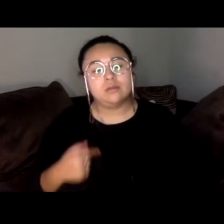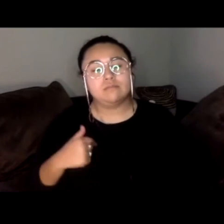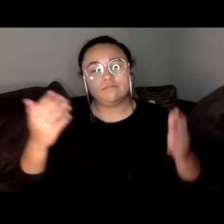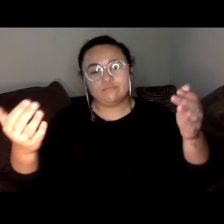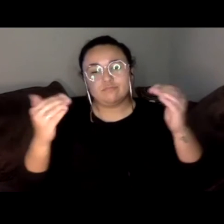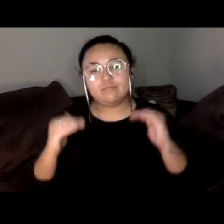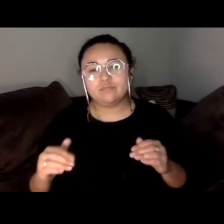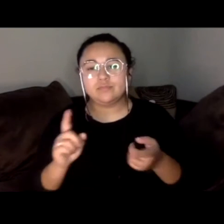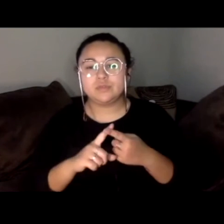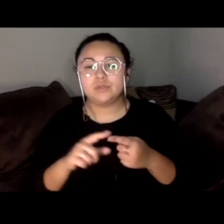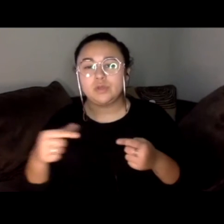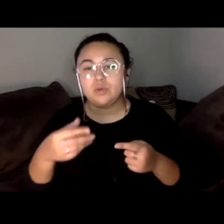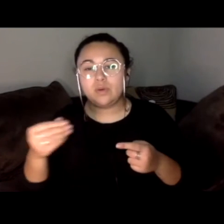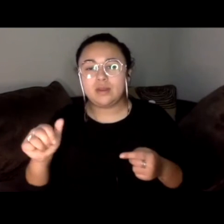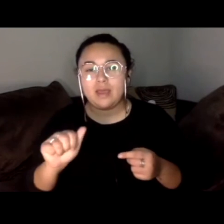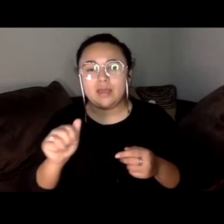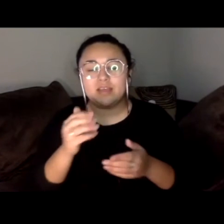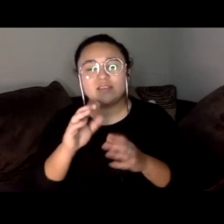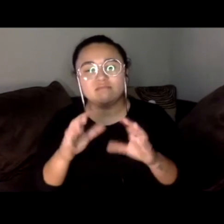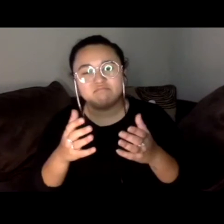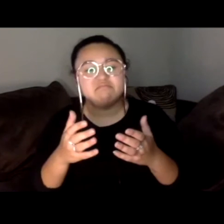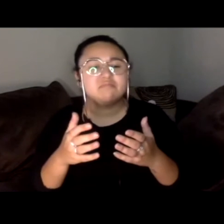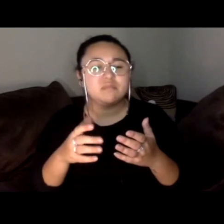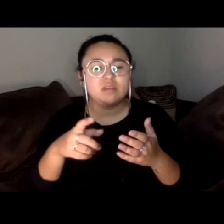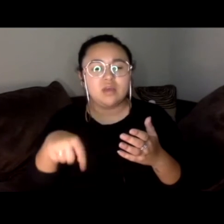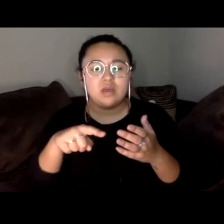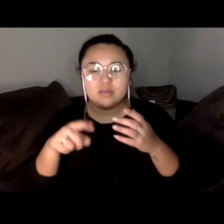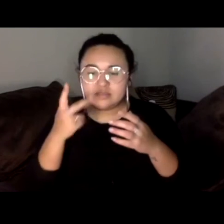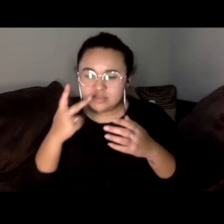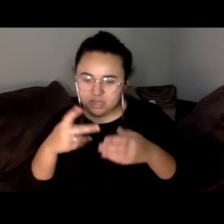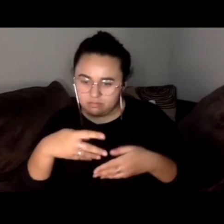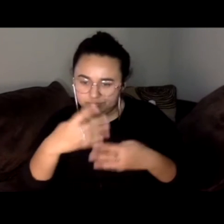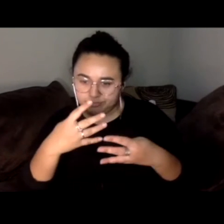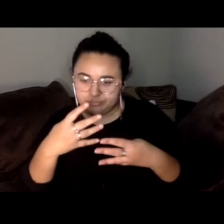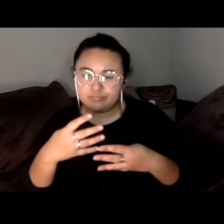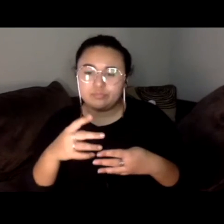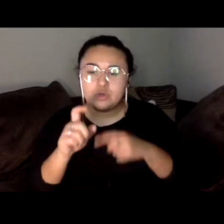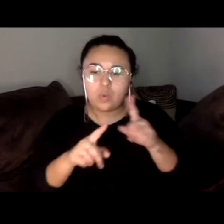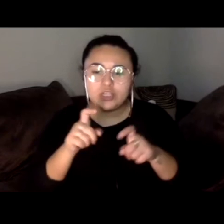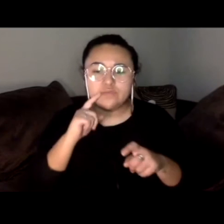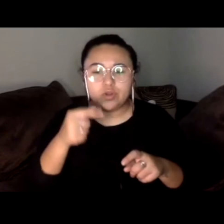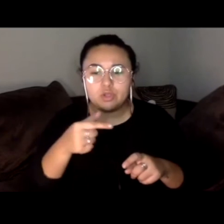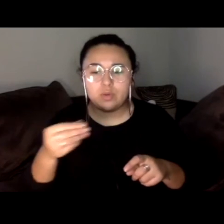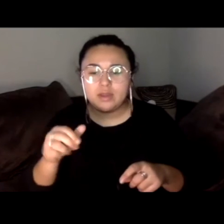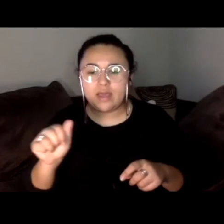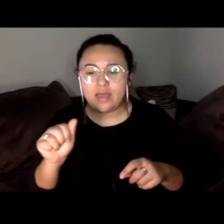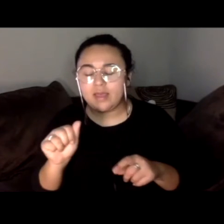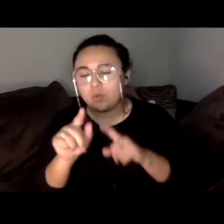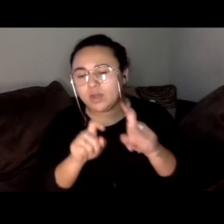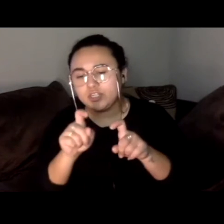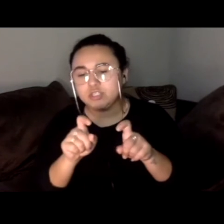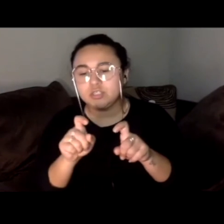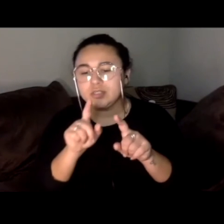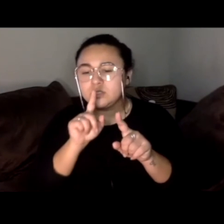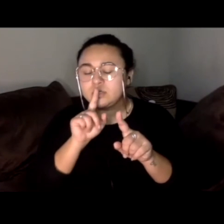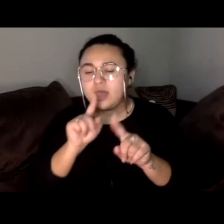us to the Q&A section and answer some of the questions. I know we've been seeing some in the Q&A section, but I also encourage you to to also put